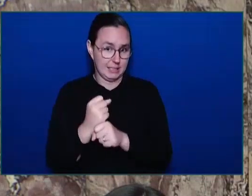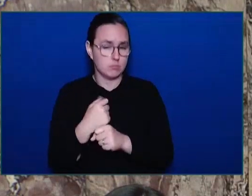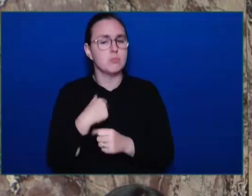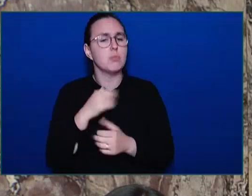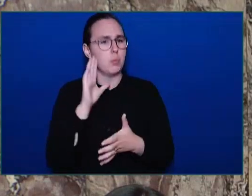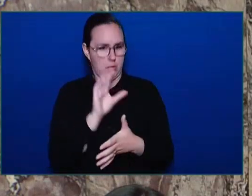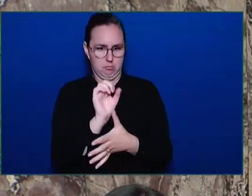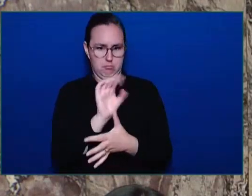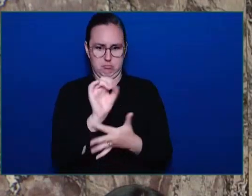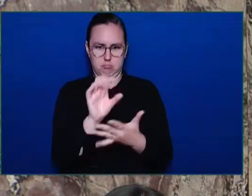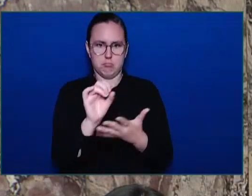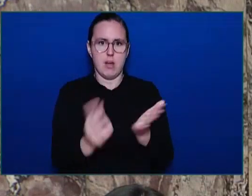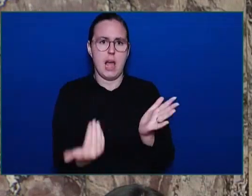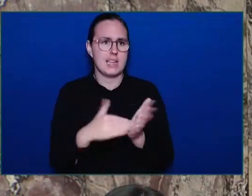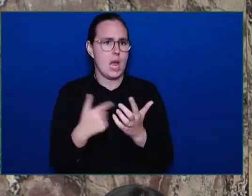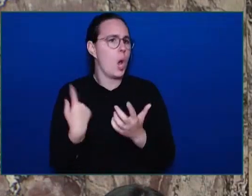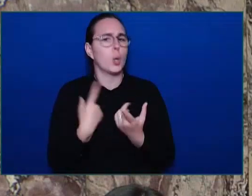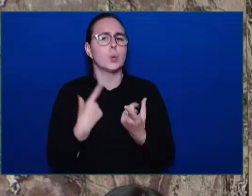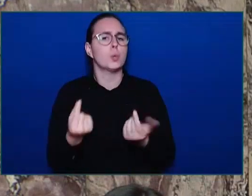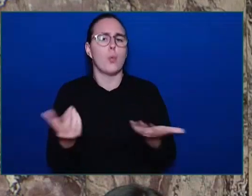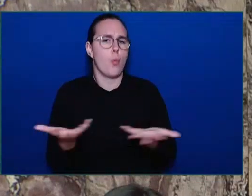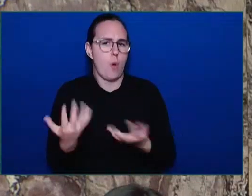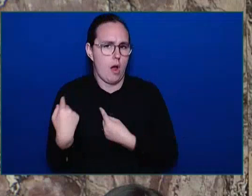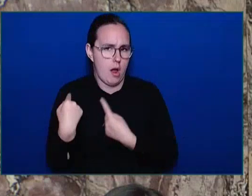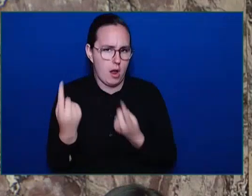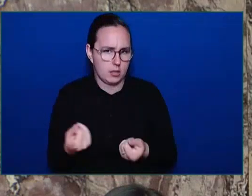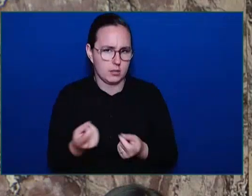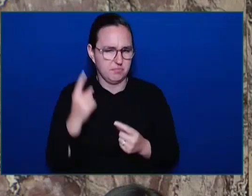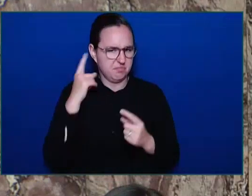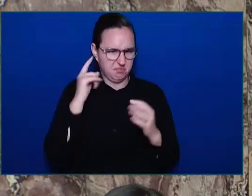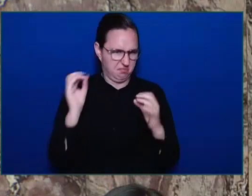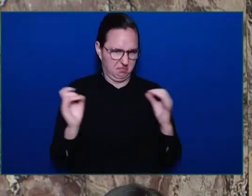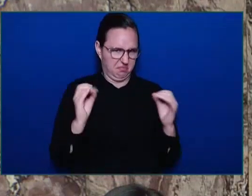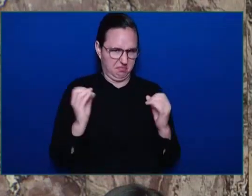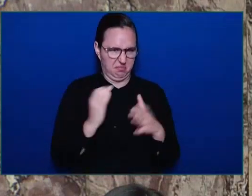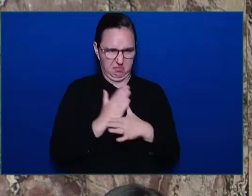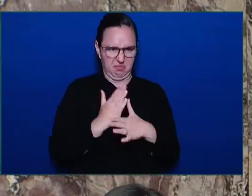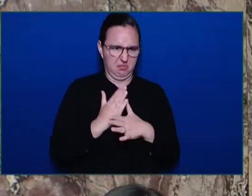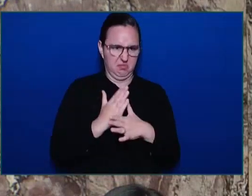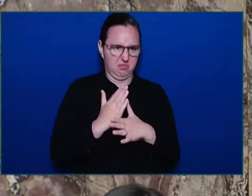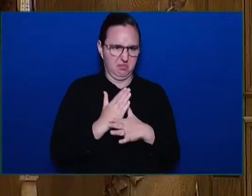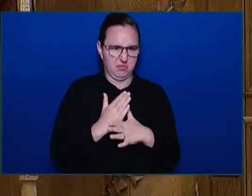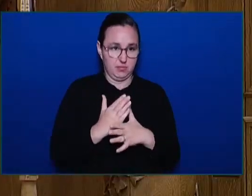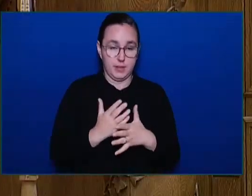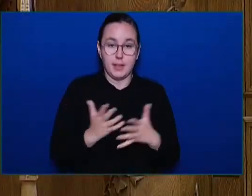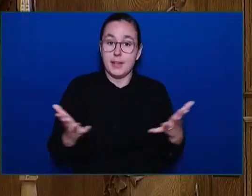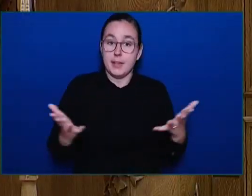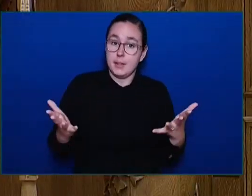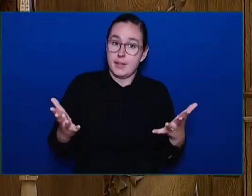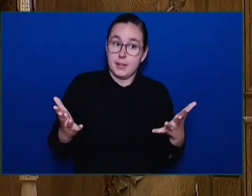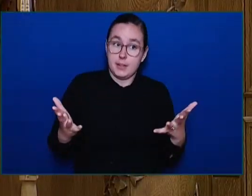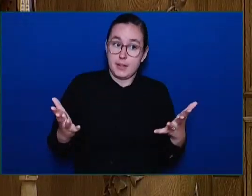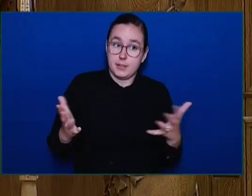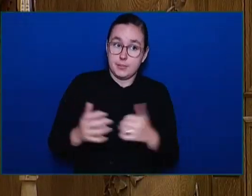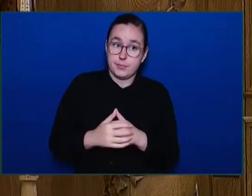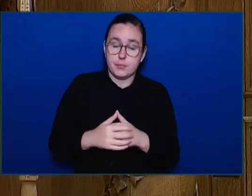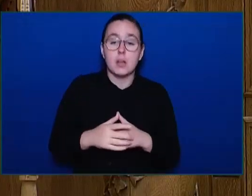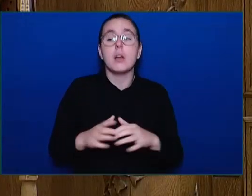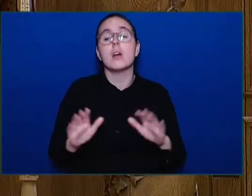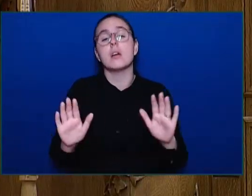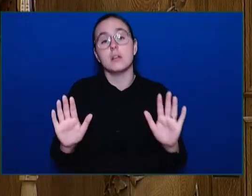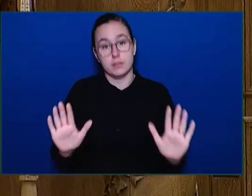Members, members, members. Shh, shh. Members. Members. It's Valentine Day.